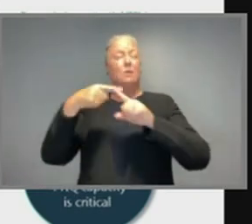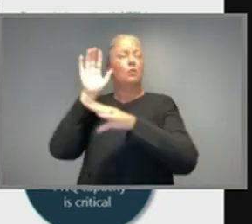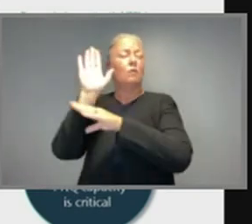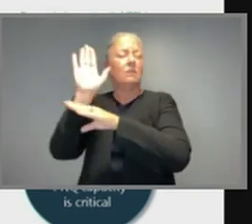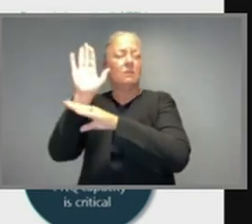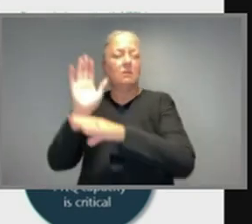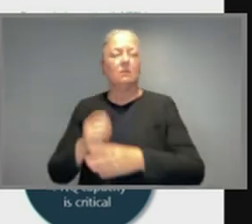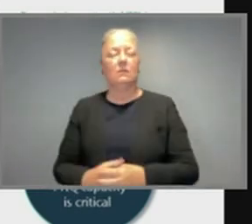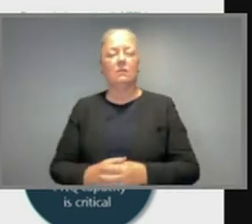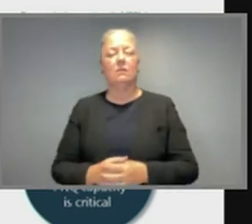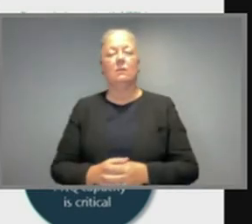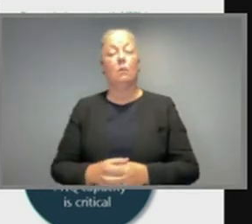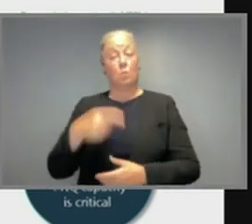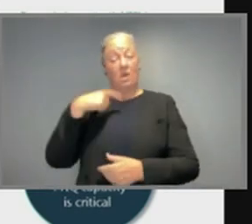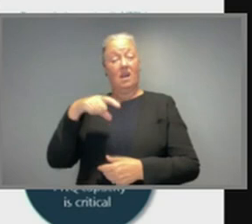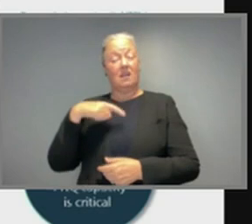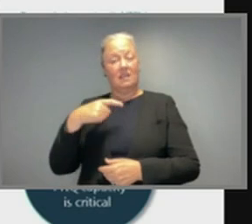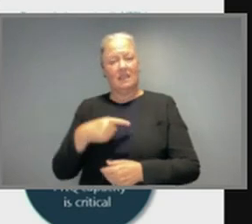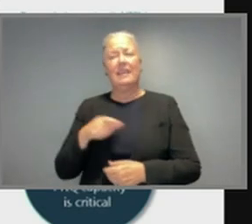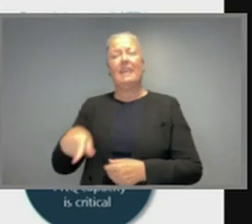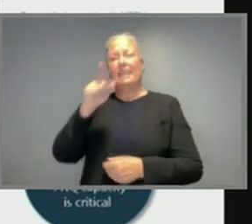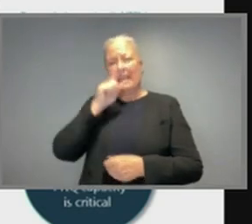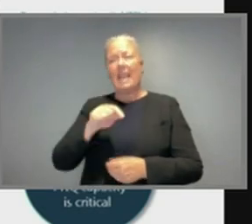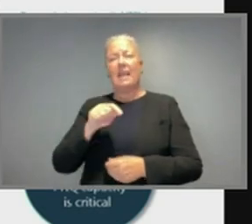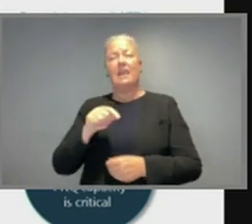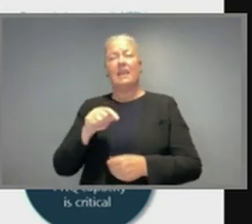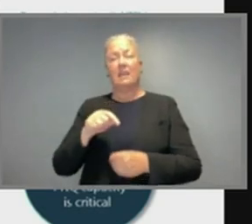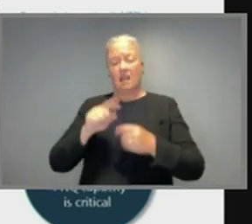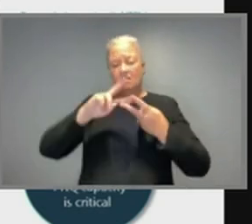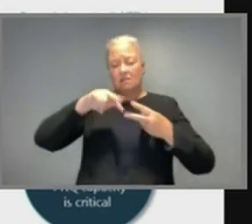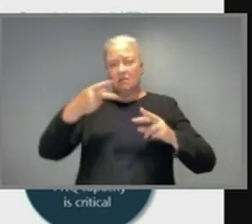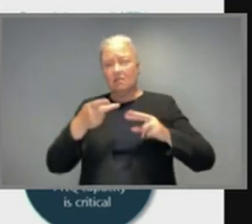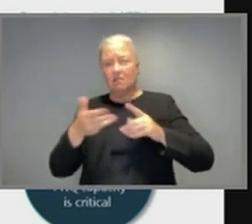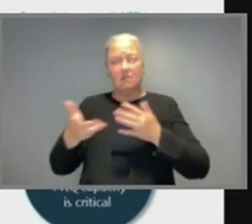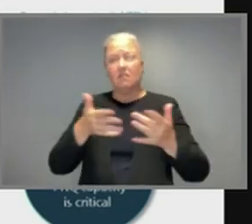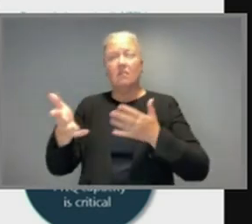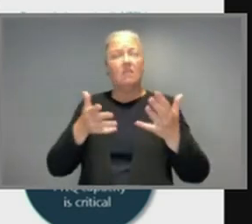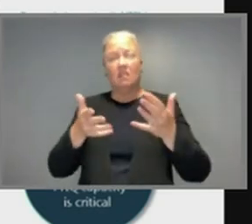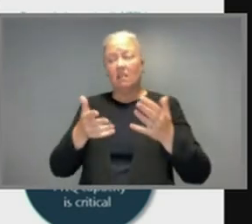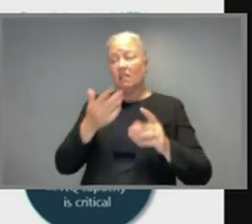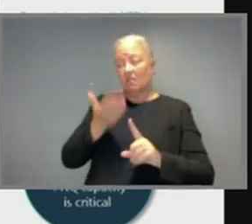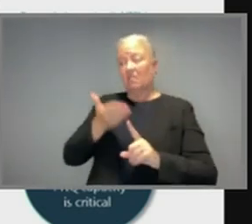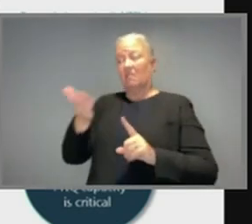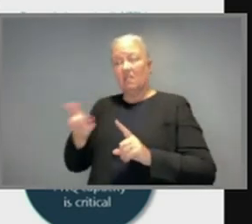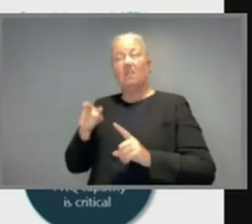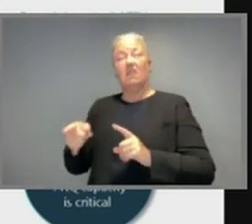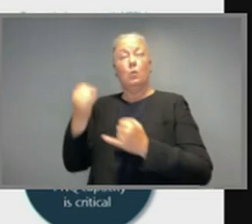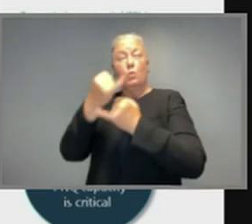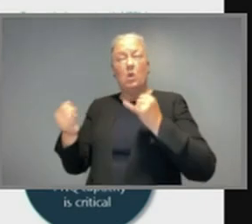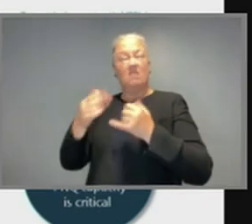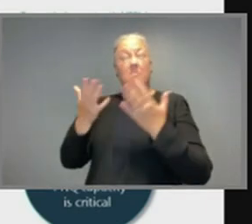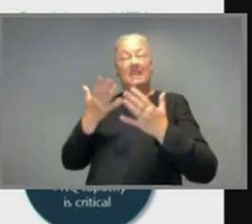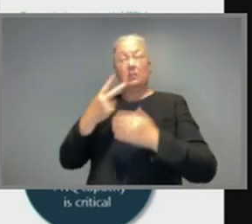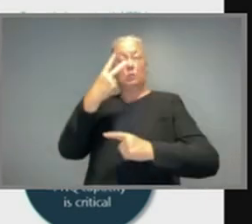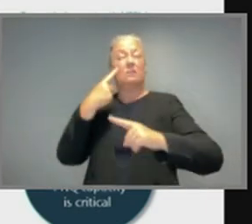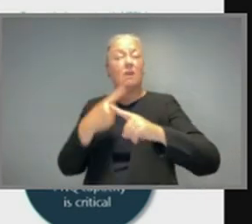much higher reproduction number. The number of secondary cases that each infected person is likely to make is essentially double that of